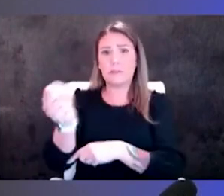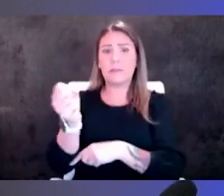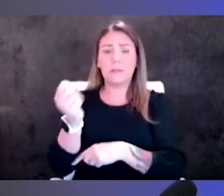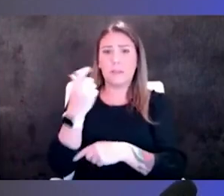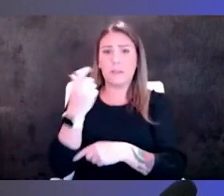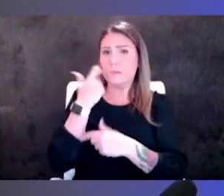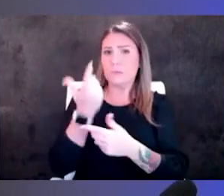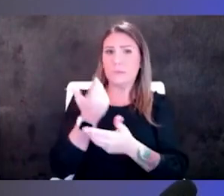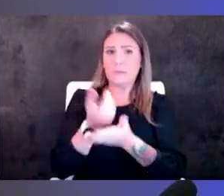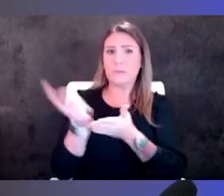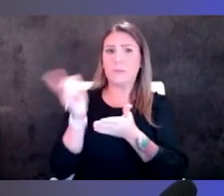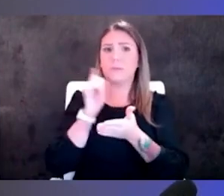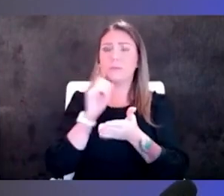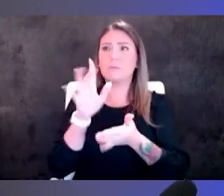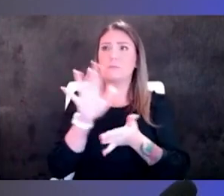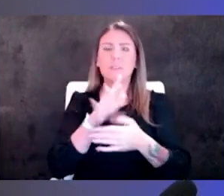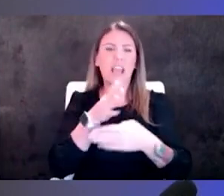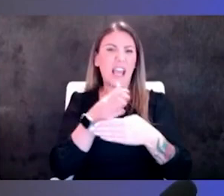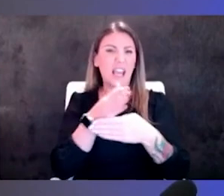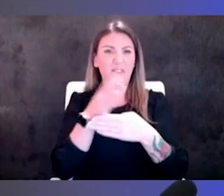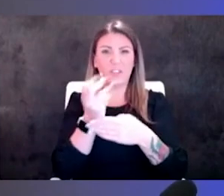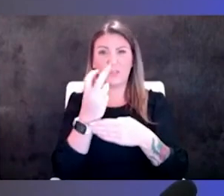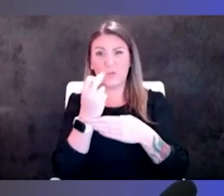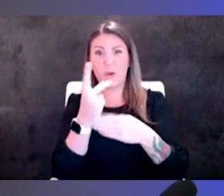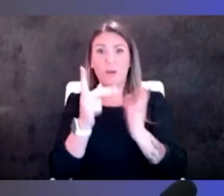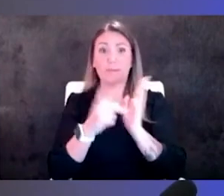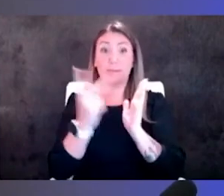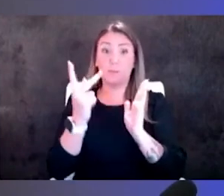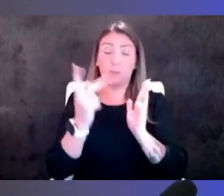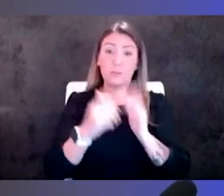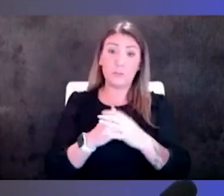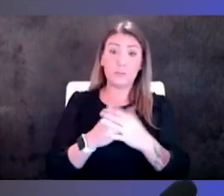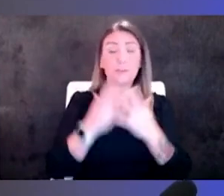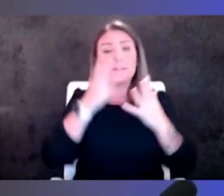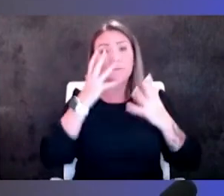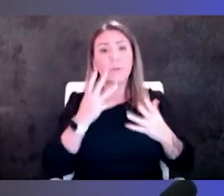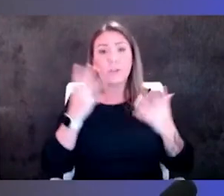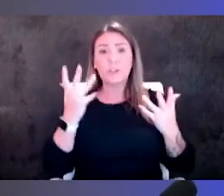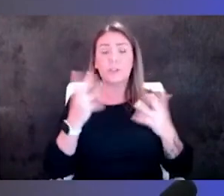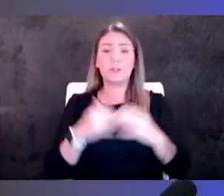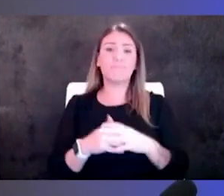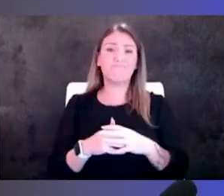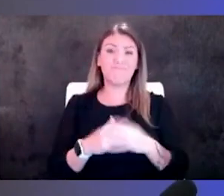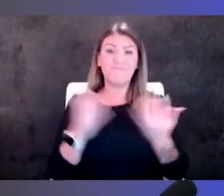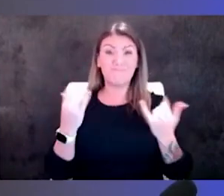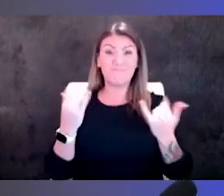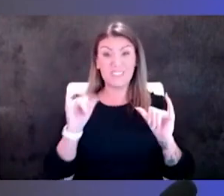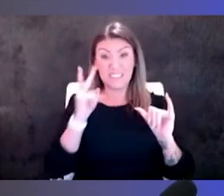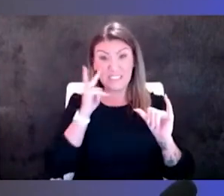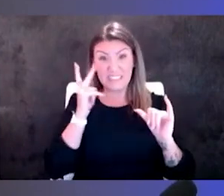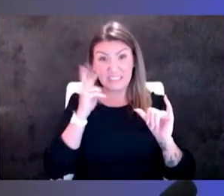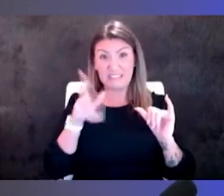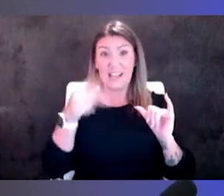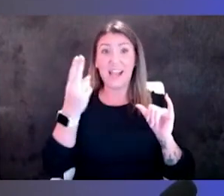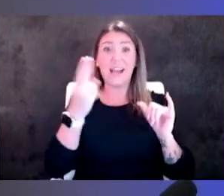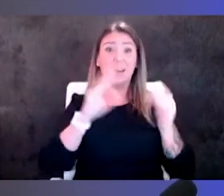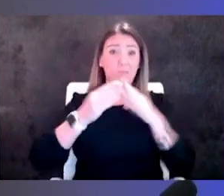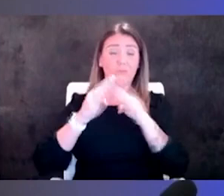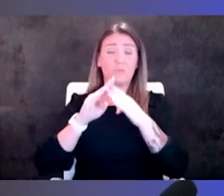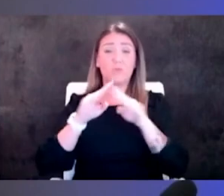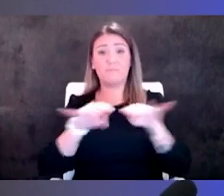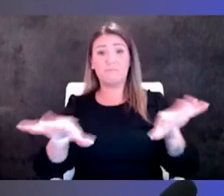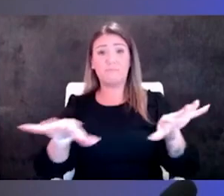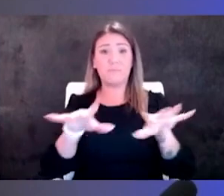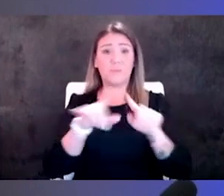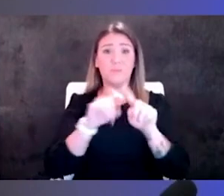around 12 and it doubled you know so unfortunately we're still seeing pretty high community spread across western